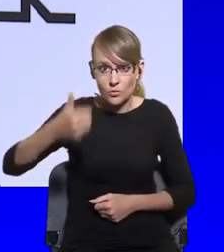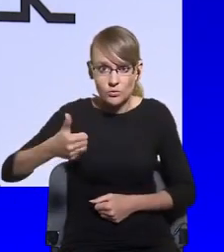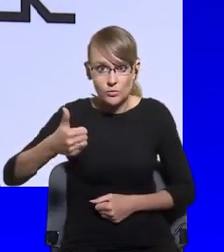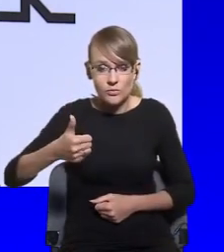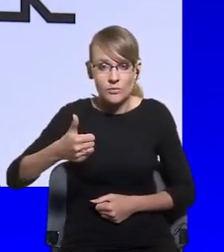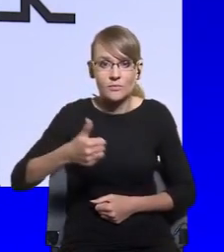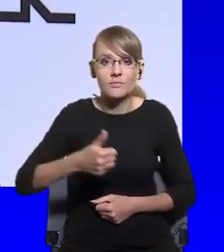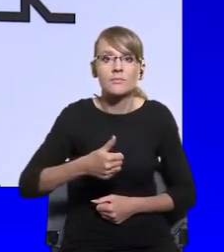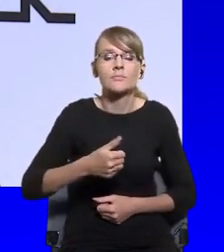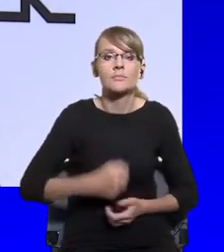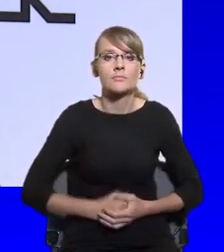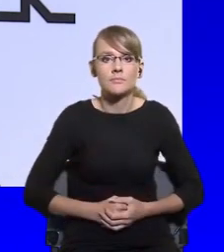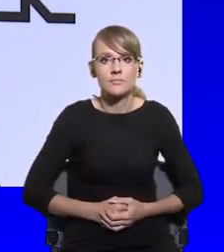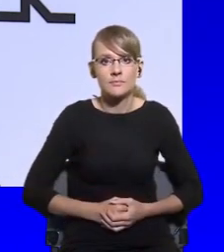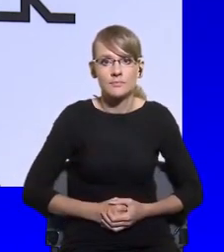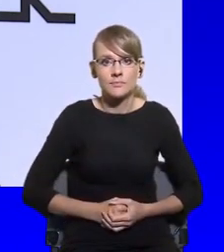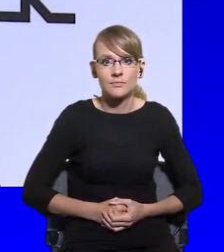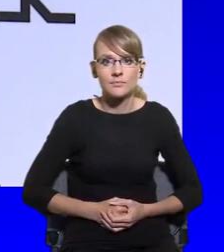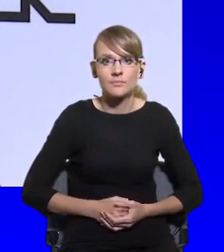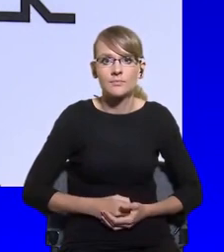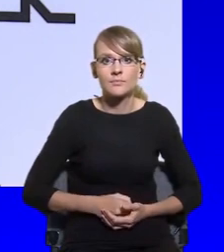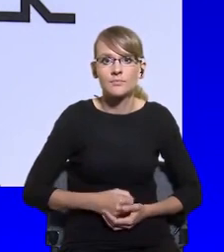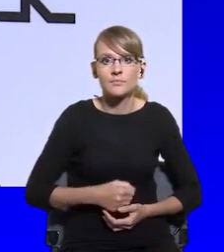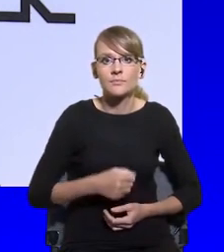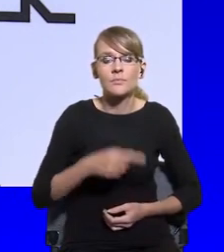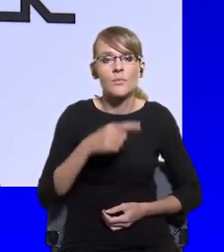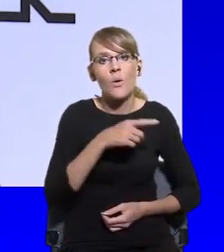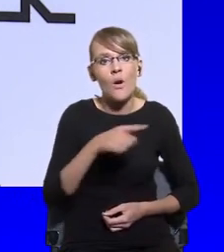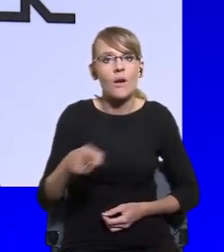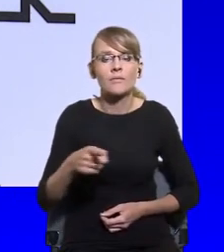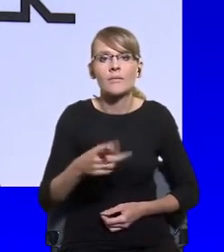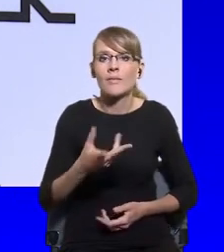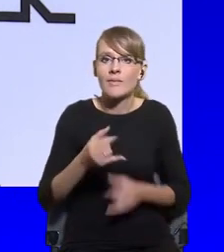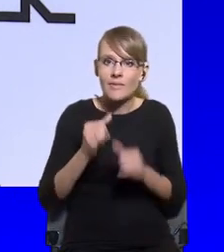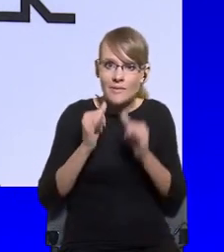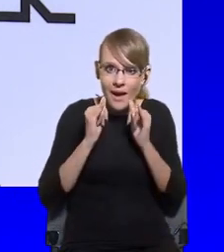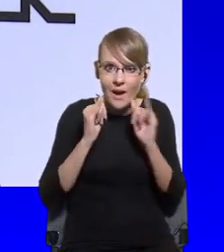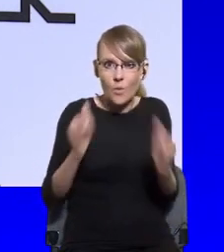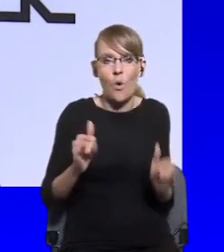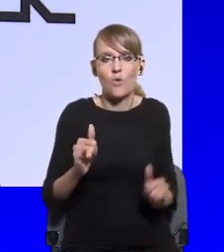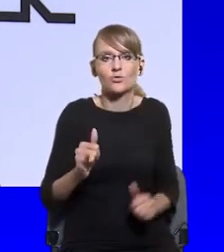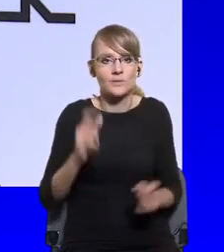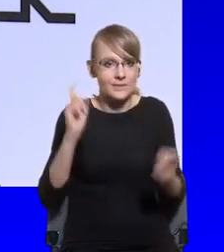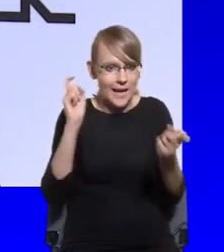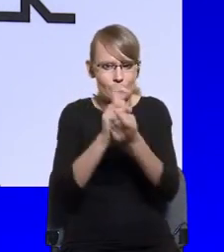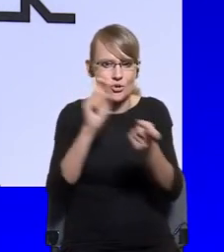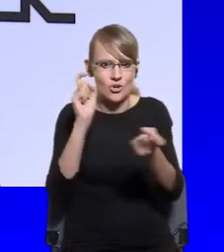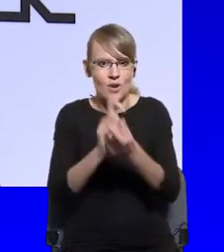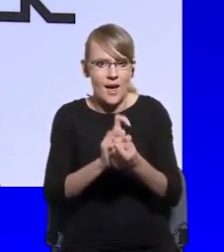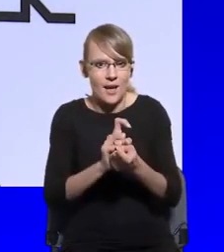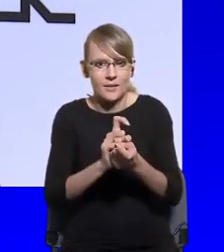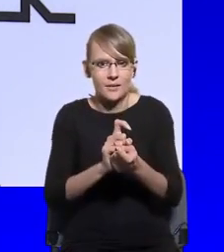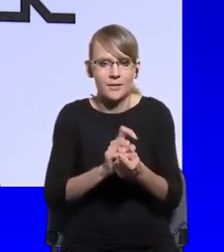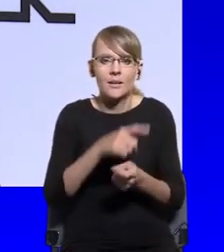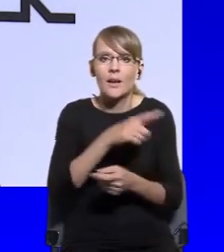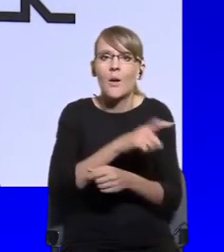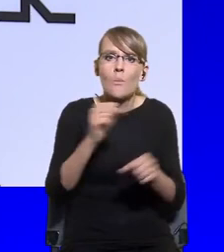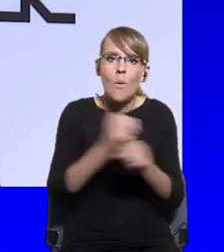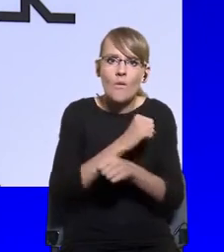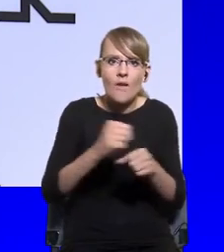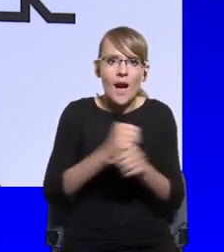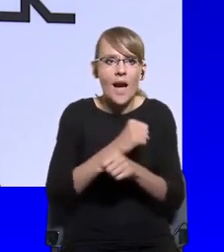denying the consequences of COVID have fallen ill to it. So perhaps that's